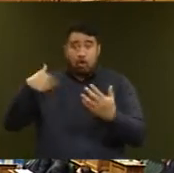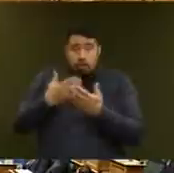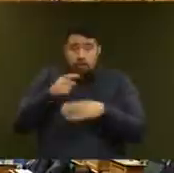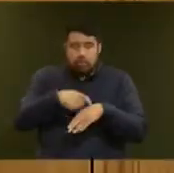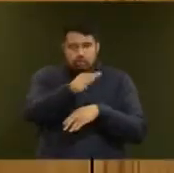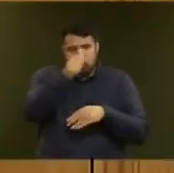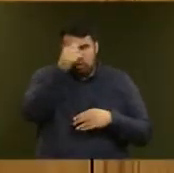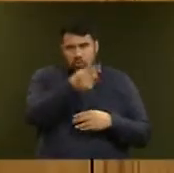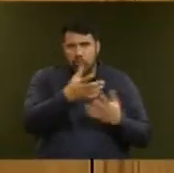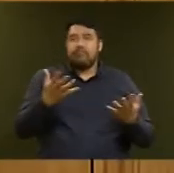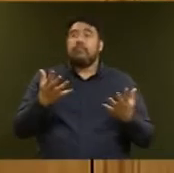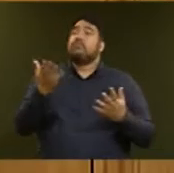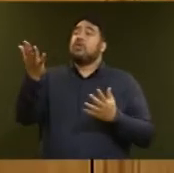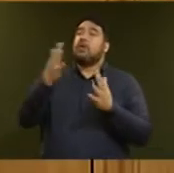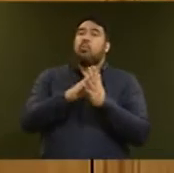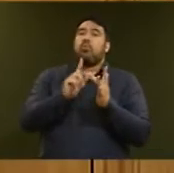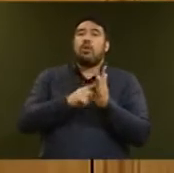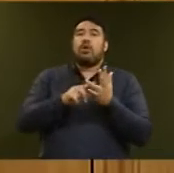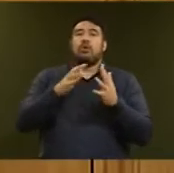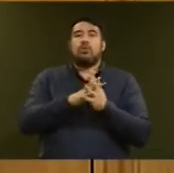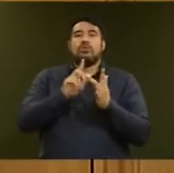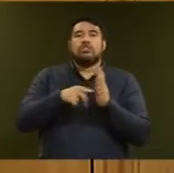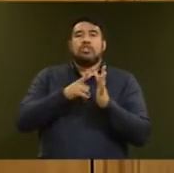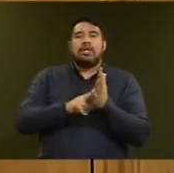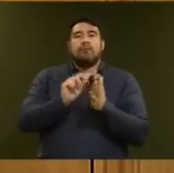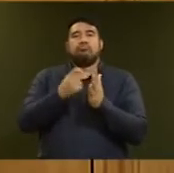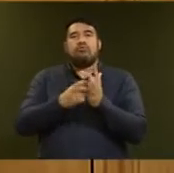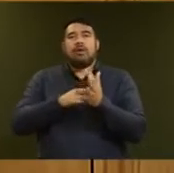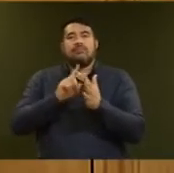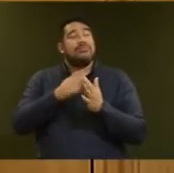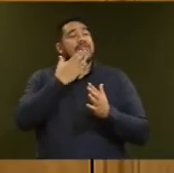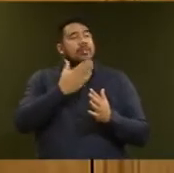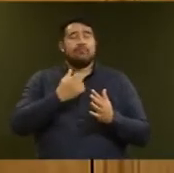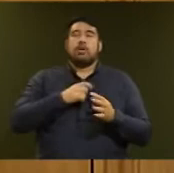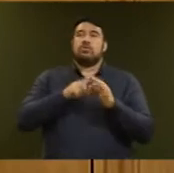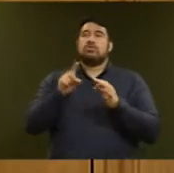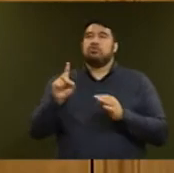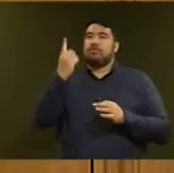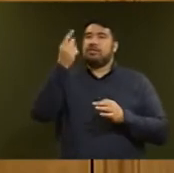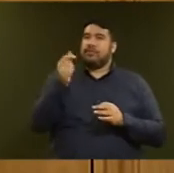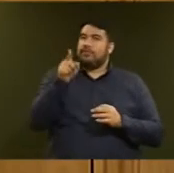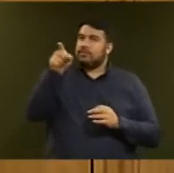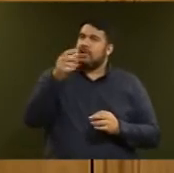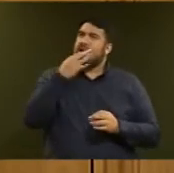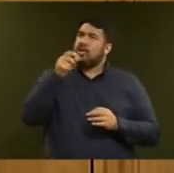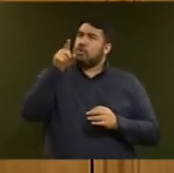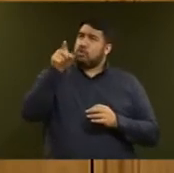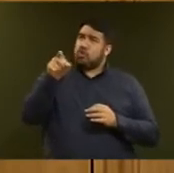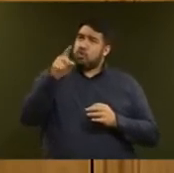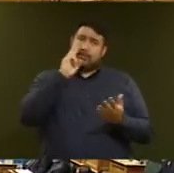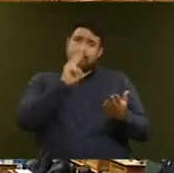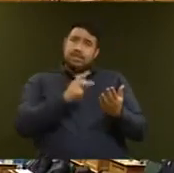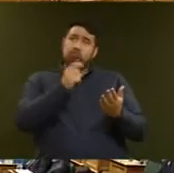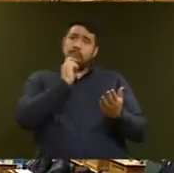My question is to the Minister of Finance. What reports has he seen on the strength of the Government's finances?